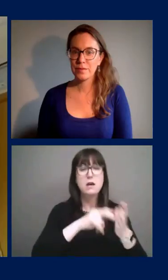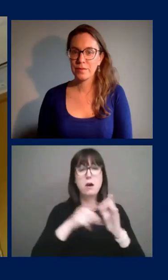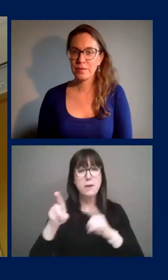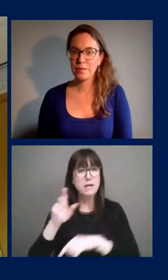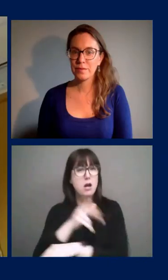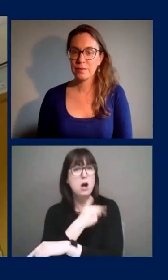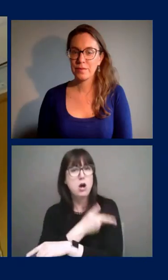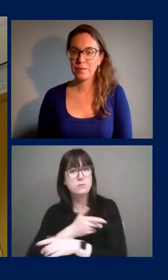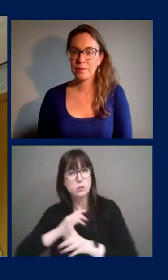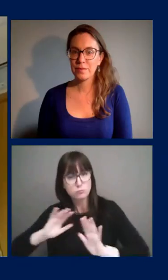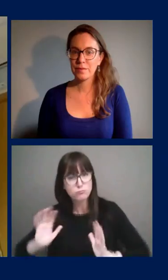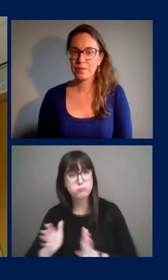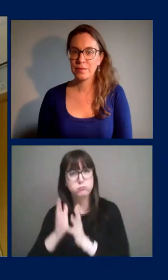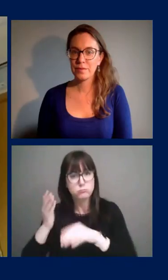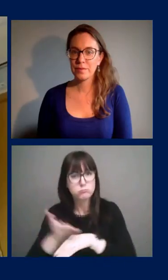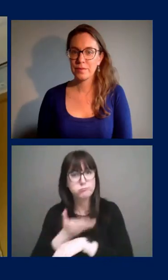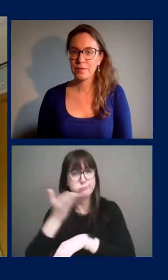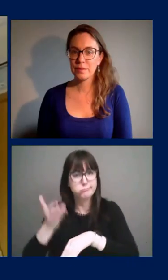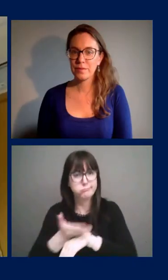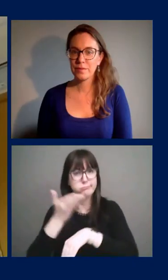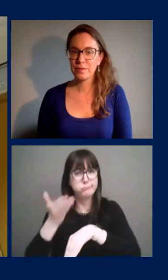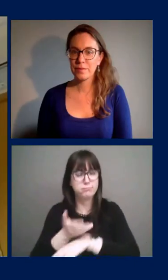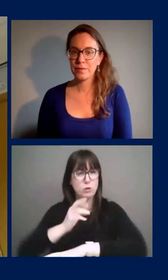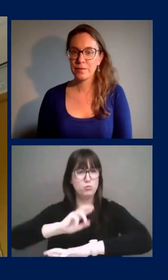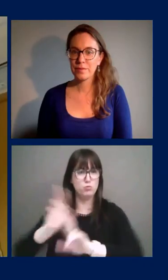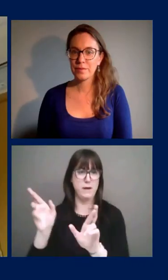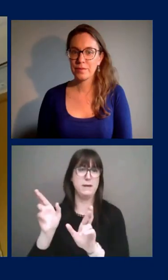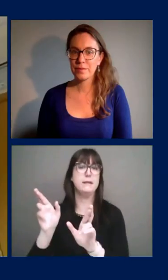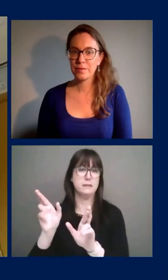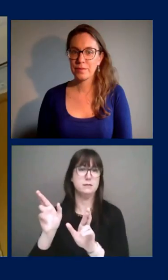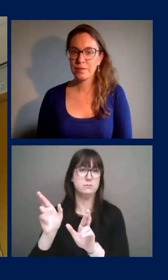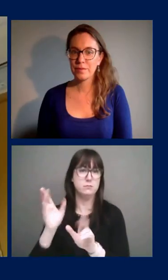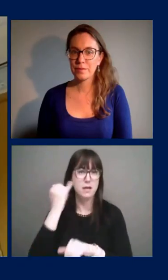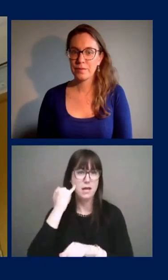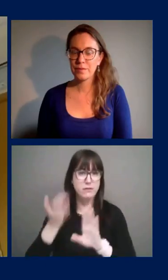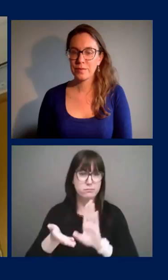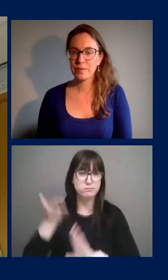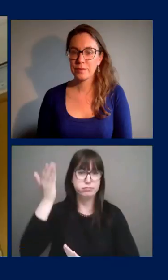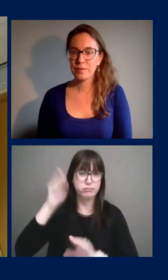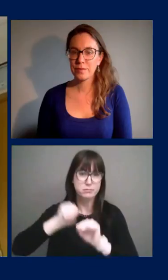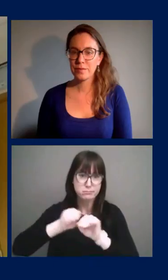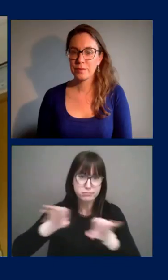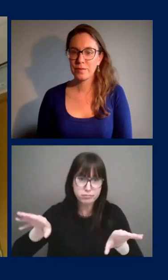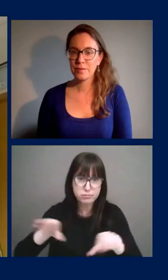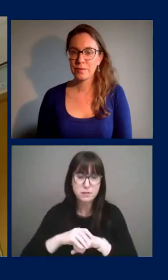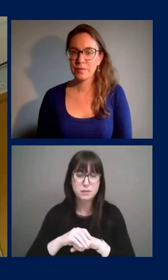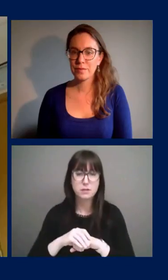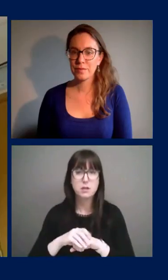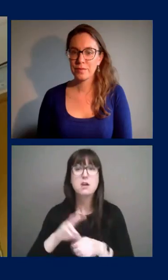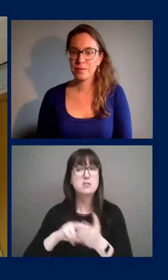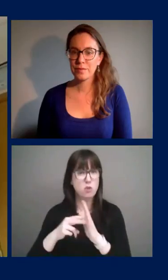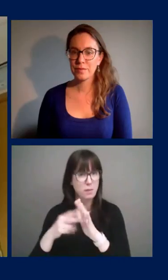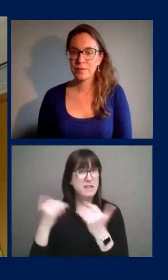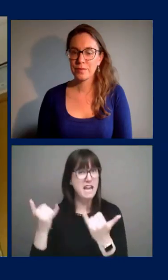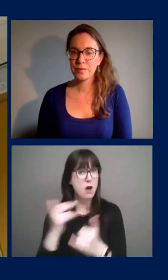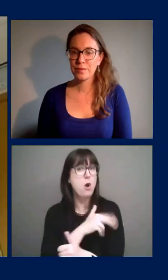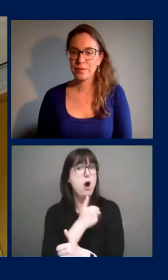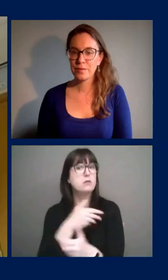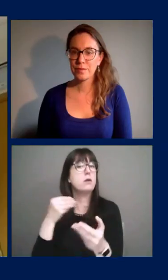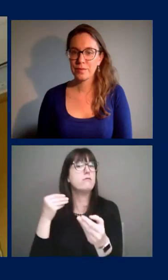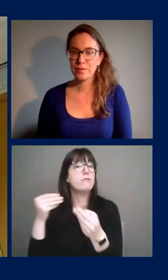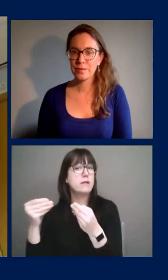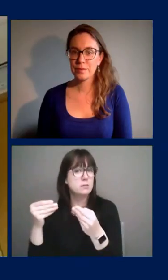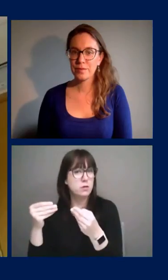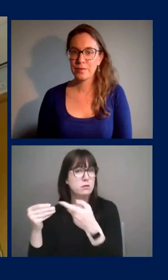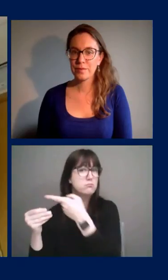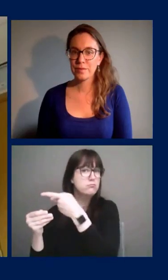ramp up their capacity. So the, the, the upper limit of the hospital capacity is, is more flexible. Now people have plans